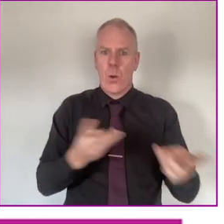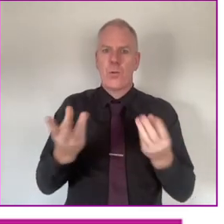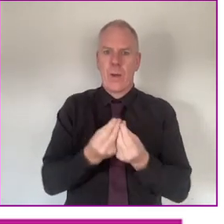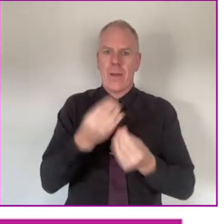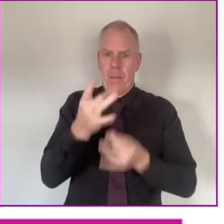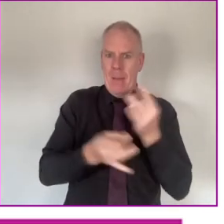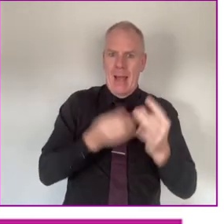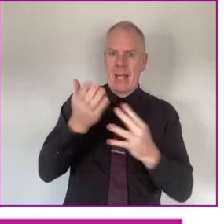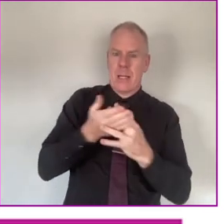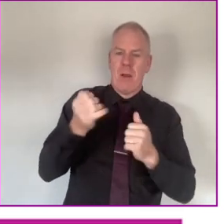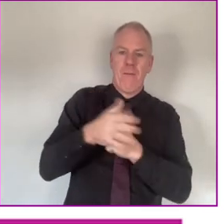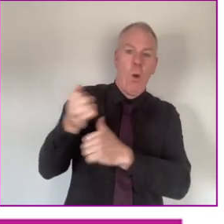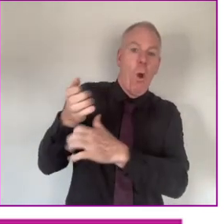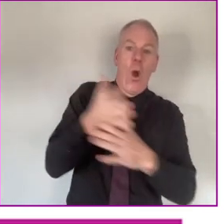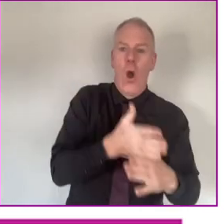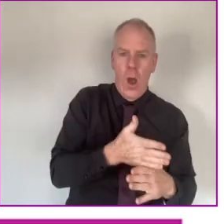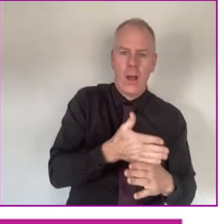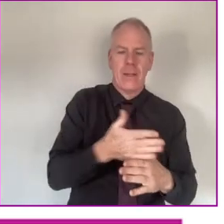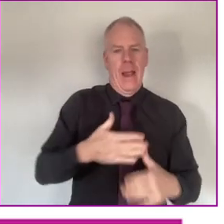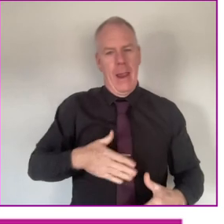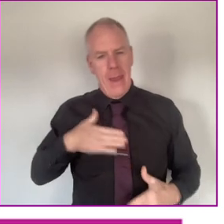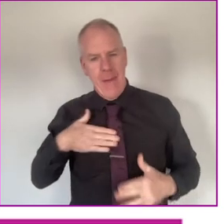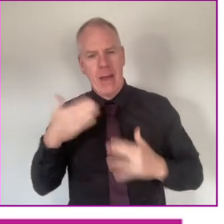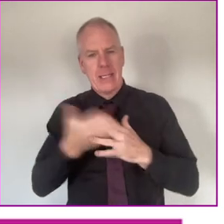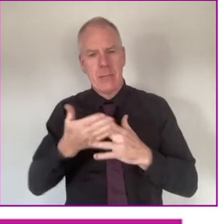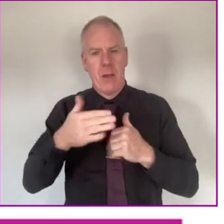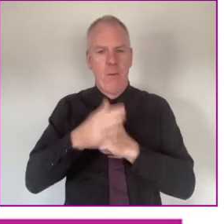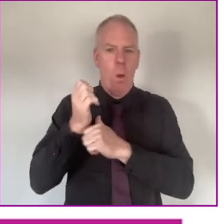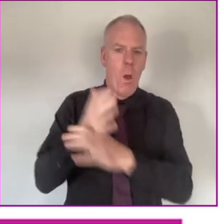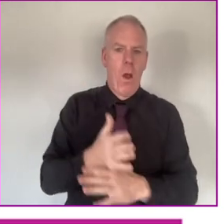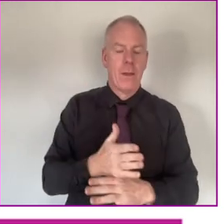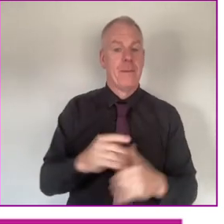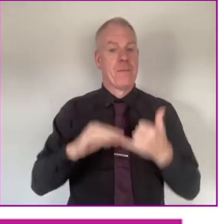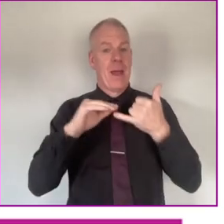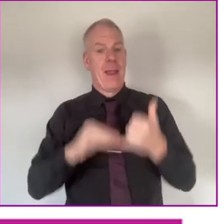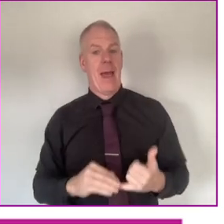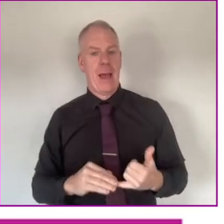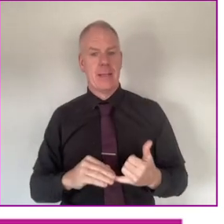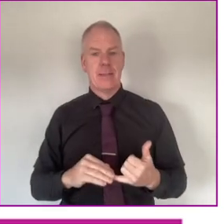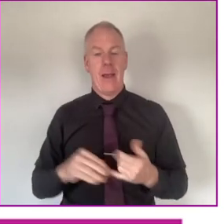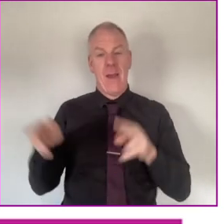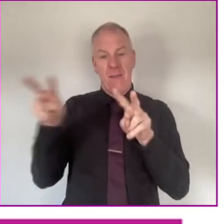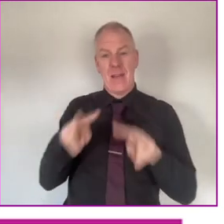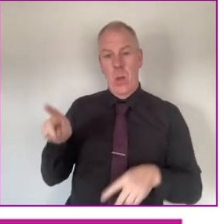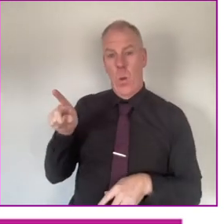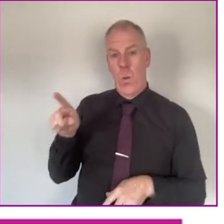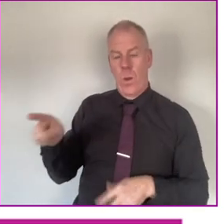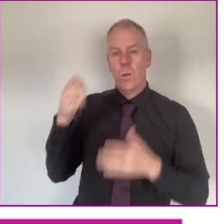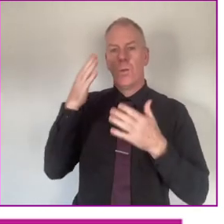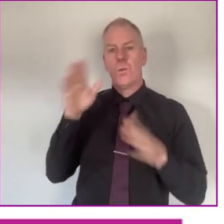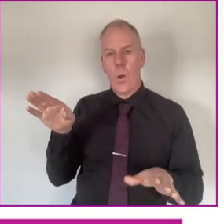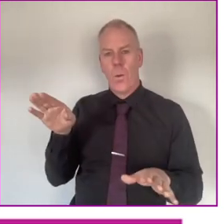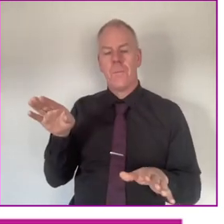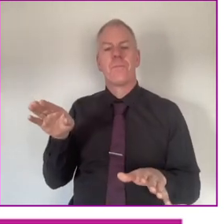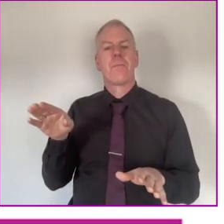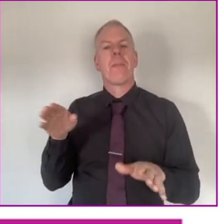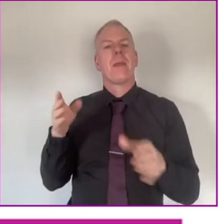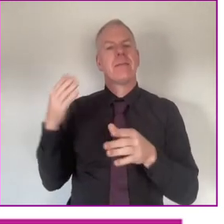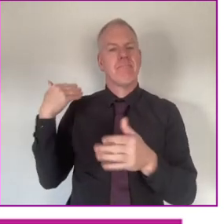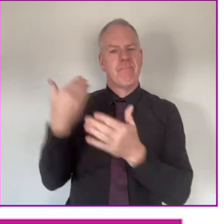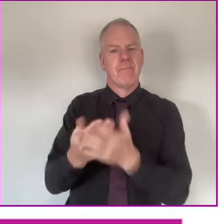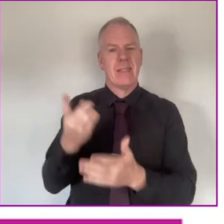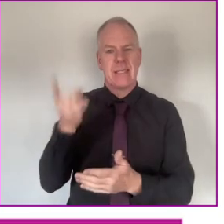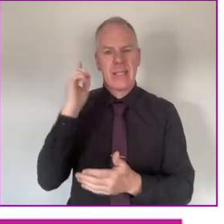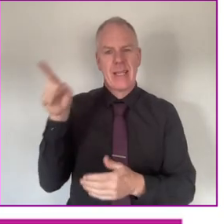needs to work together and to try to live and be accessible for all. Finally, I have a small little video just to show you